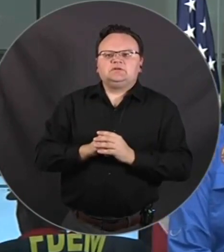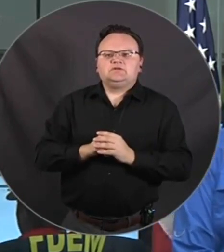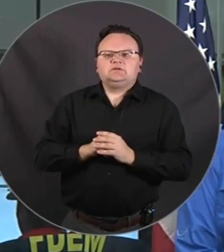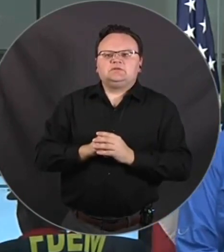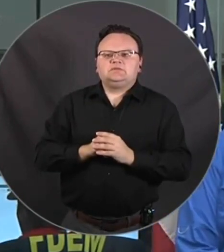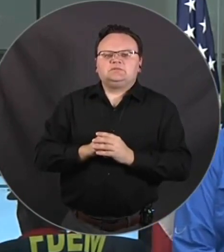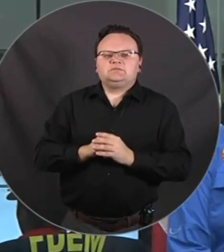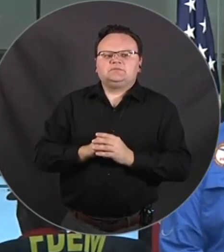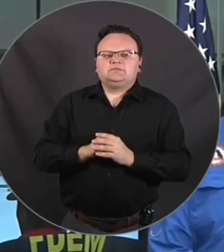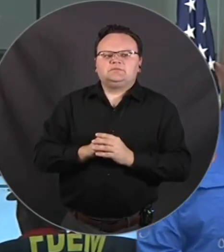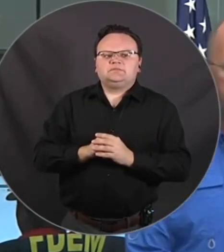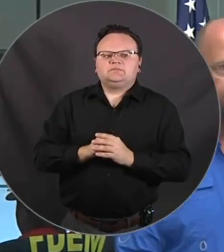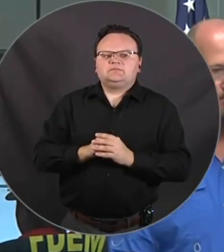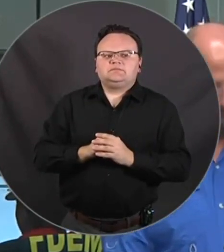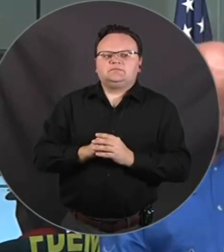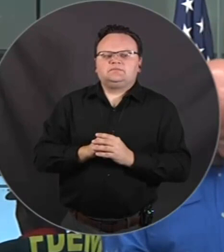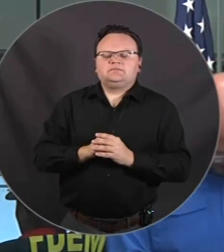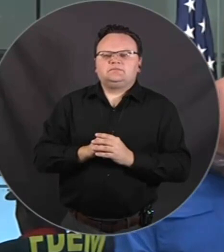additional assistance